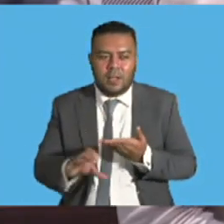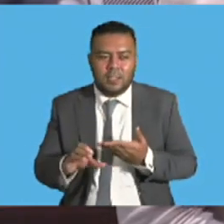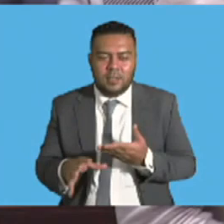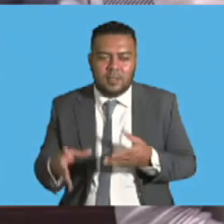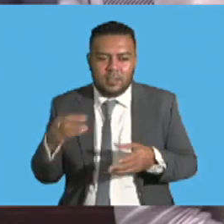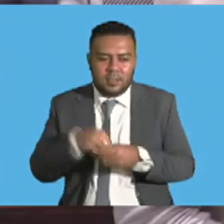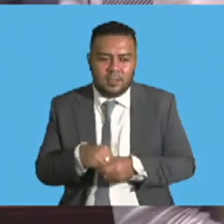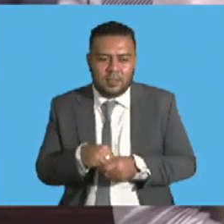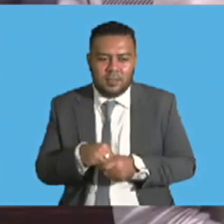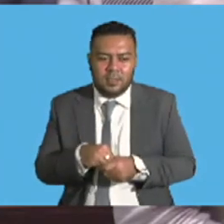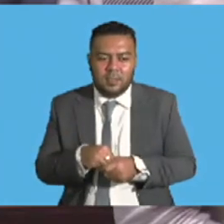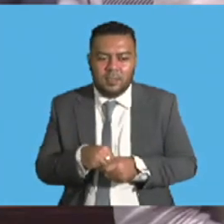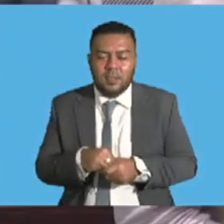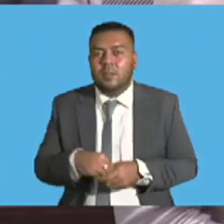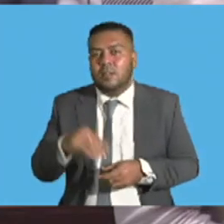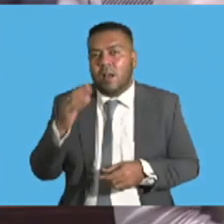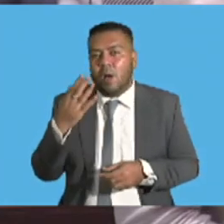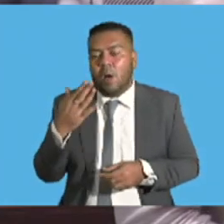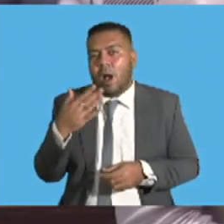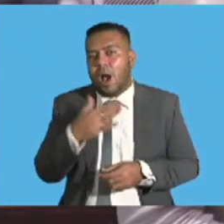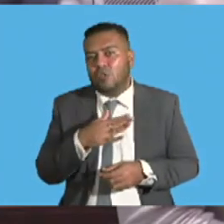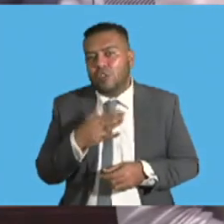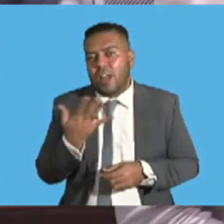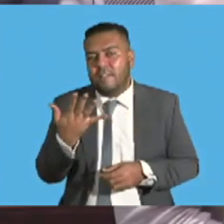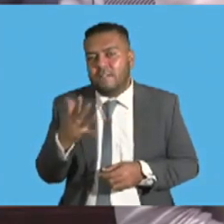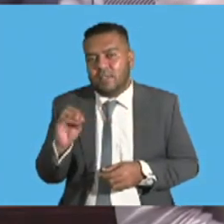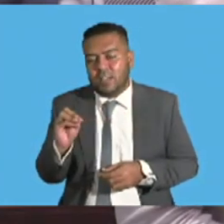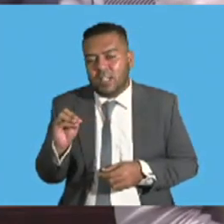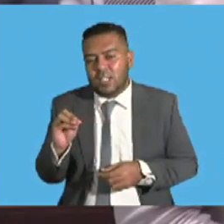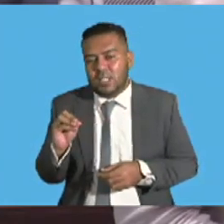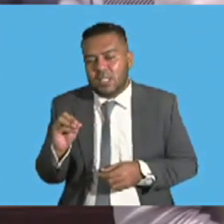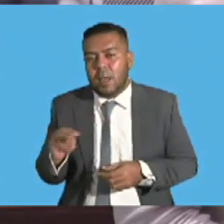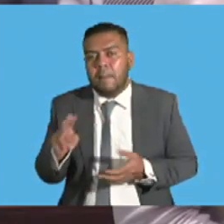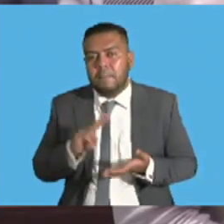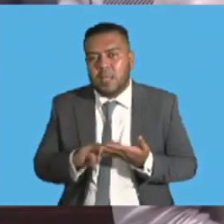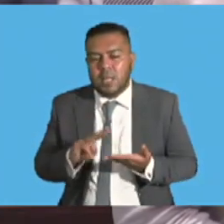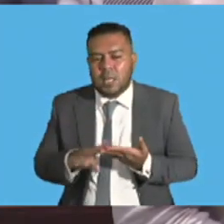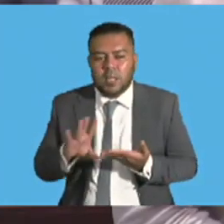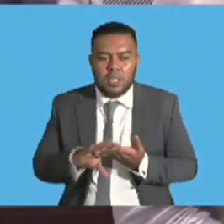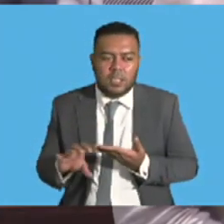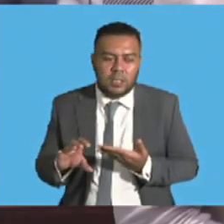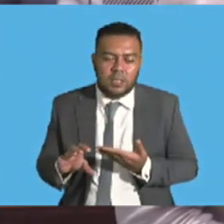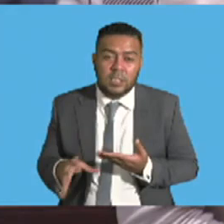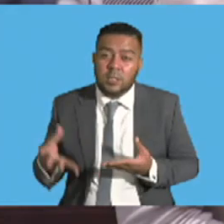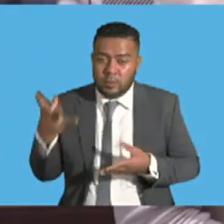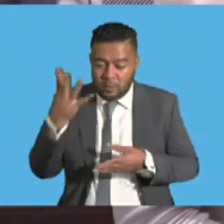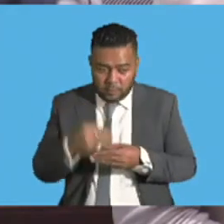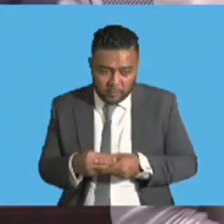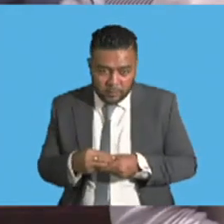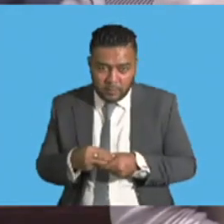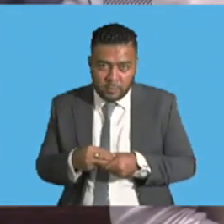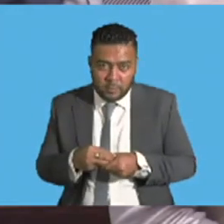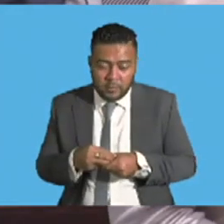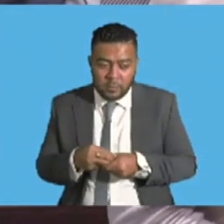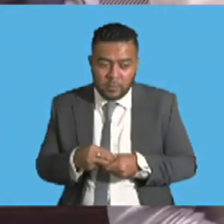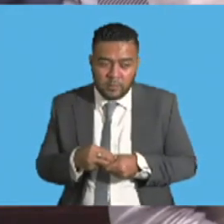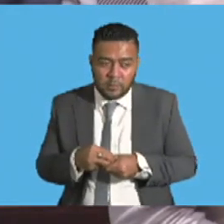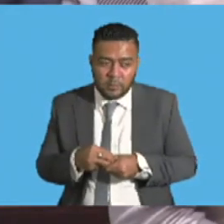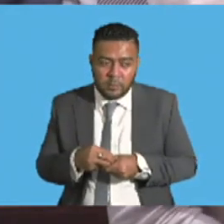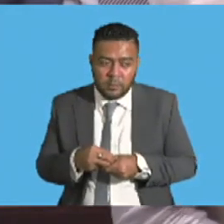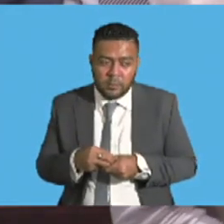industrial building accounted for $150 million. So, in total, the